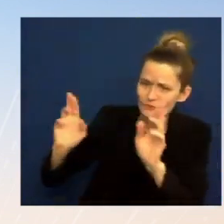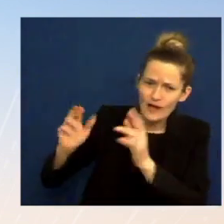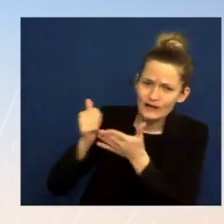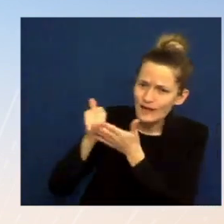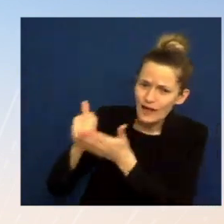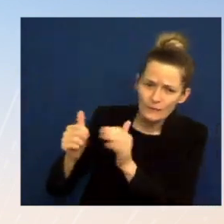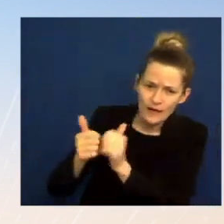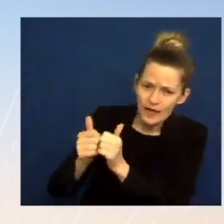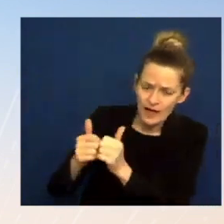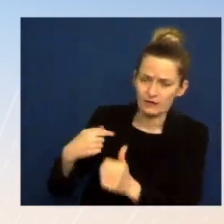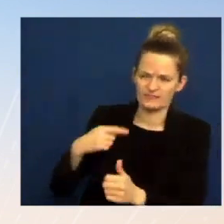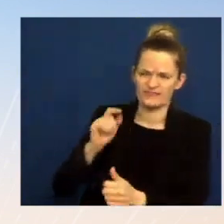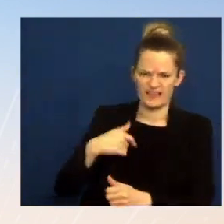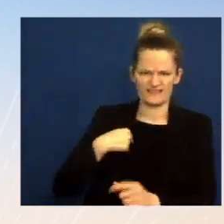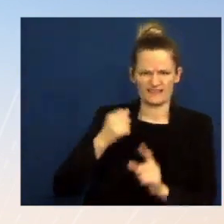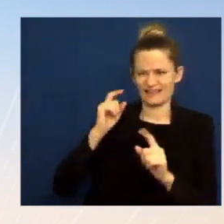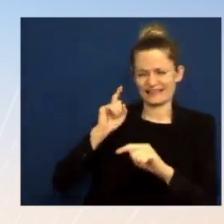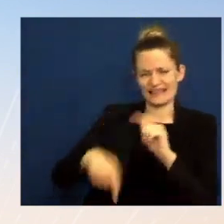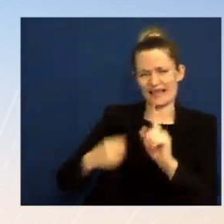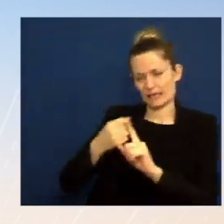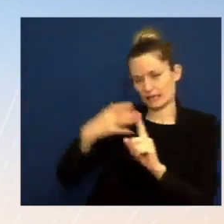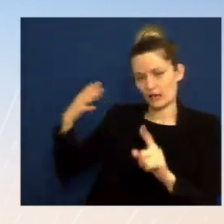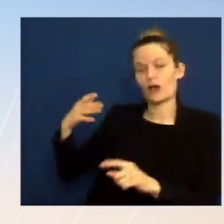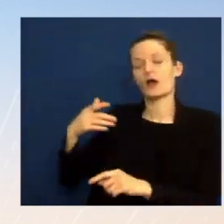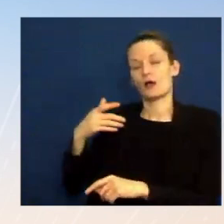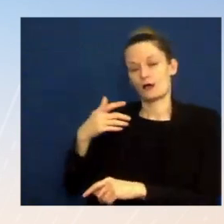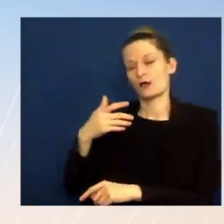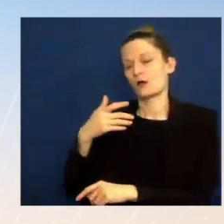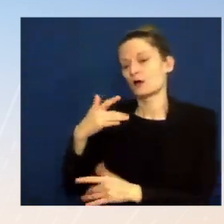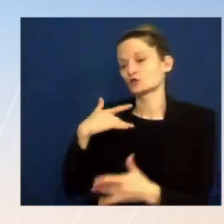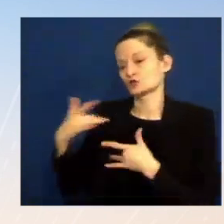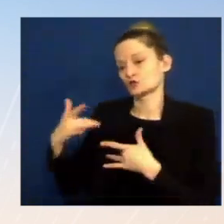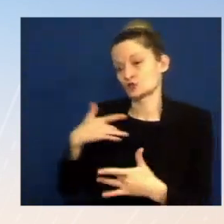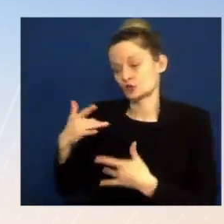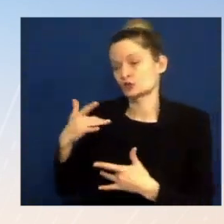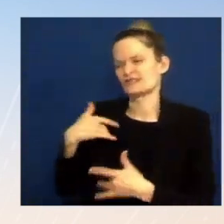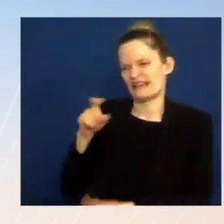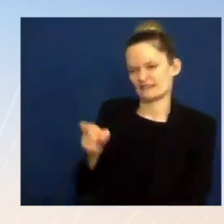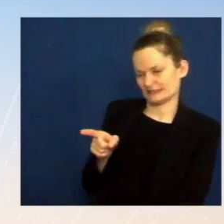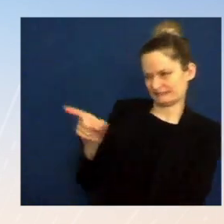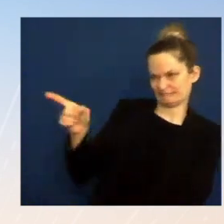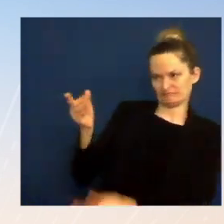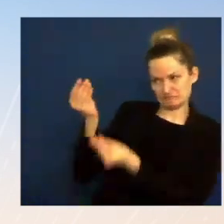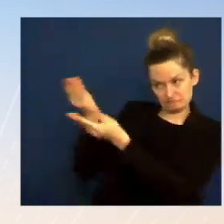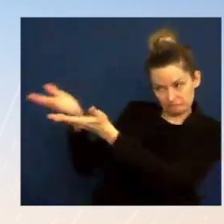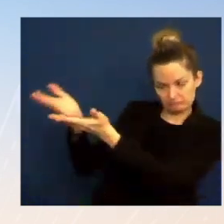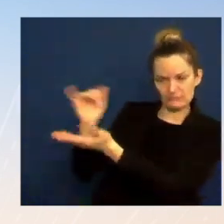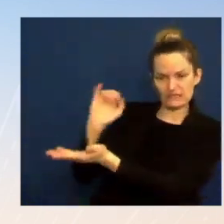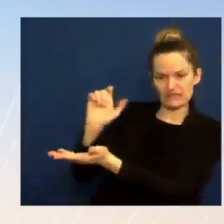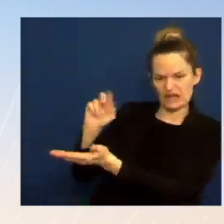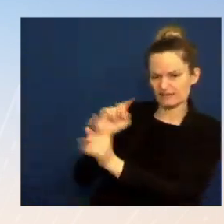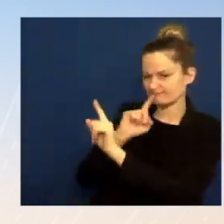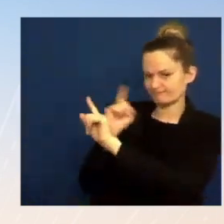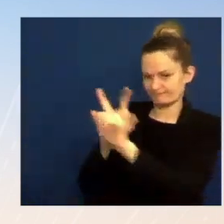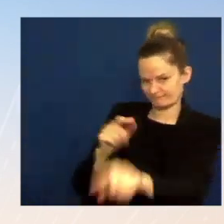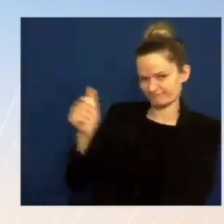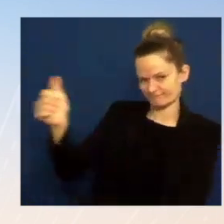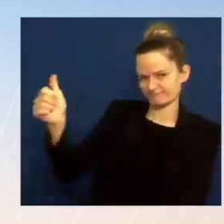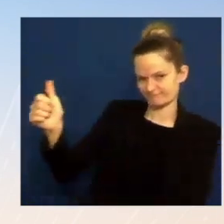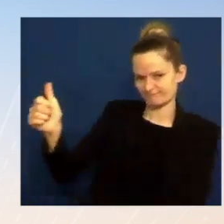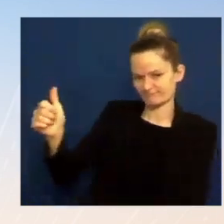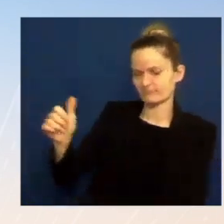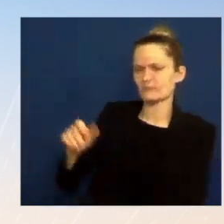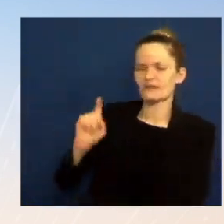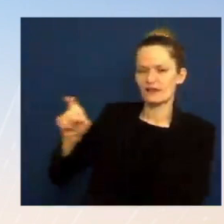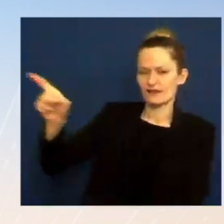to her insofar as she wants to read that meeting out. Otherwise, how she manages that relationship, I really want to leave in her hands. On the question